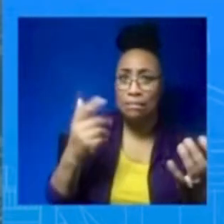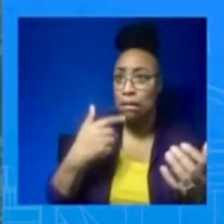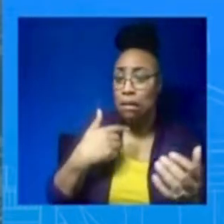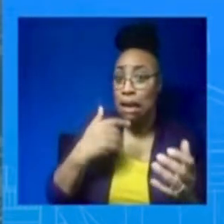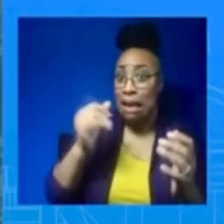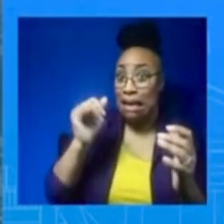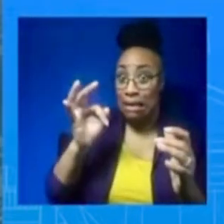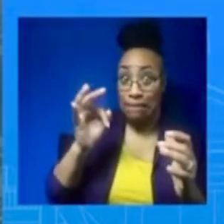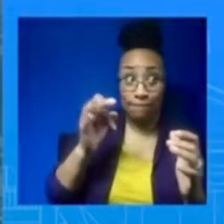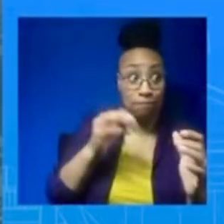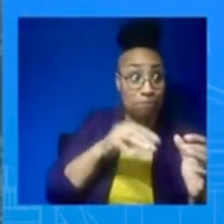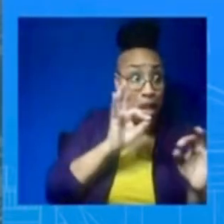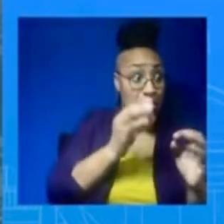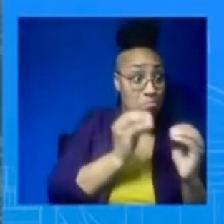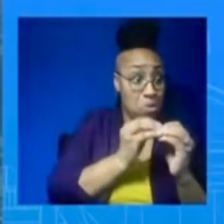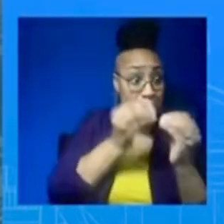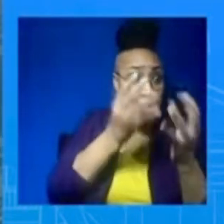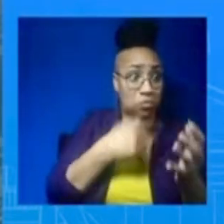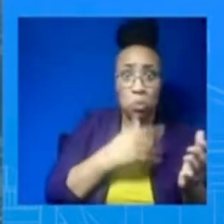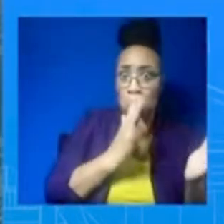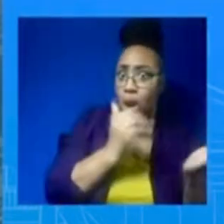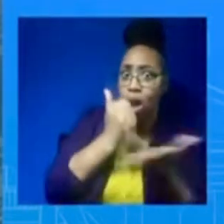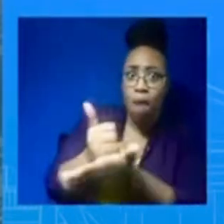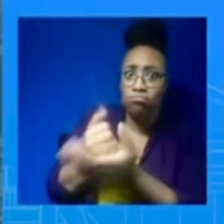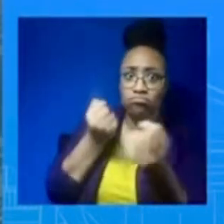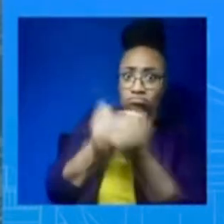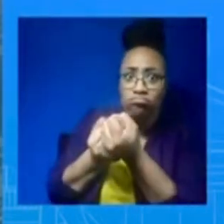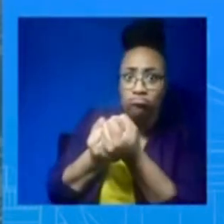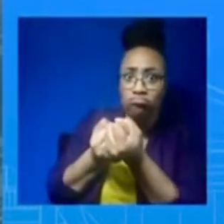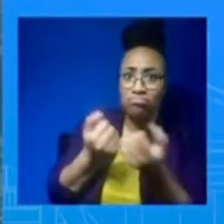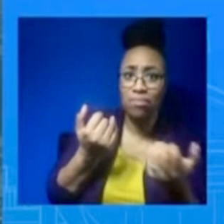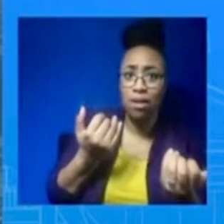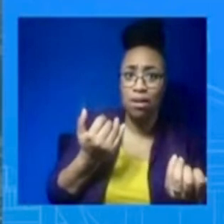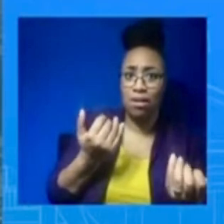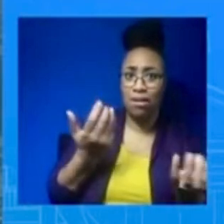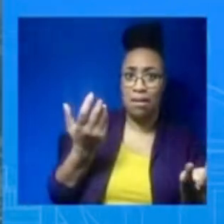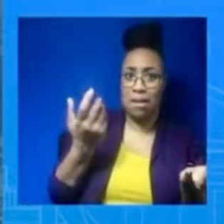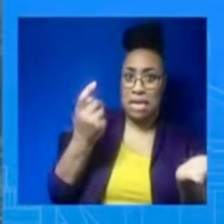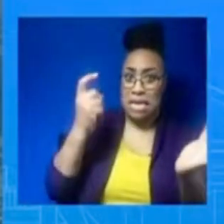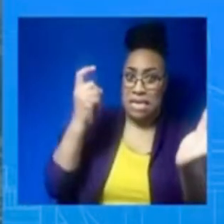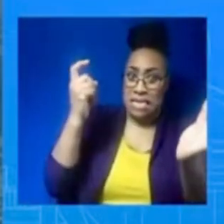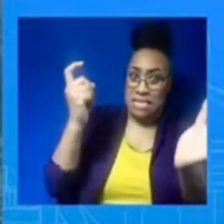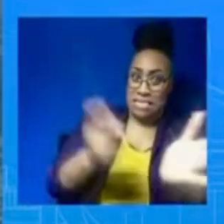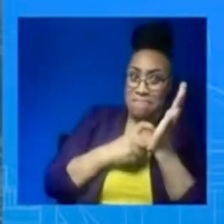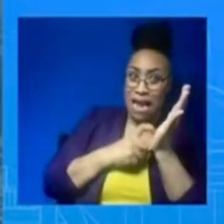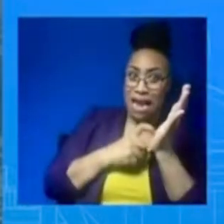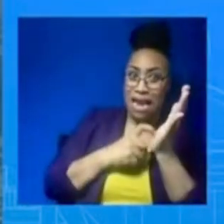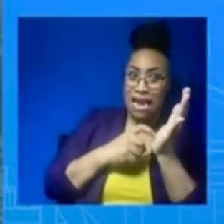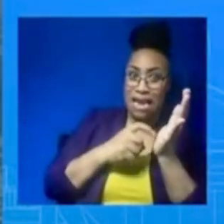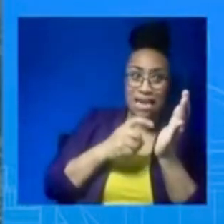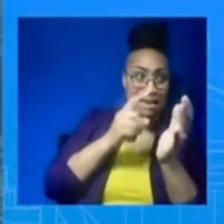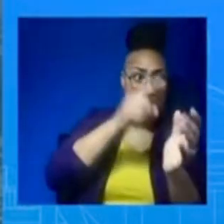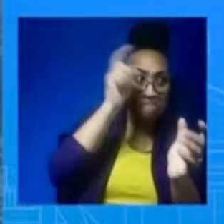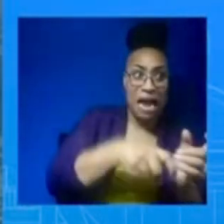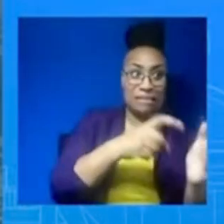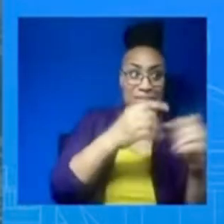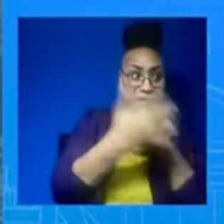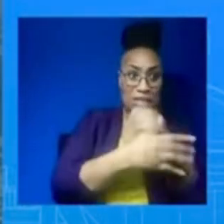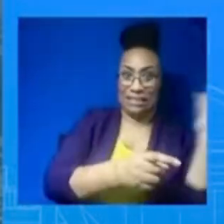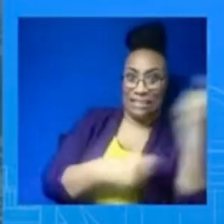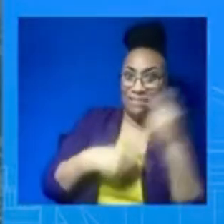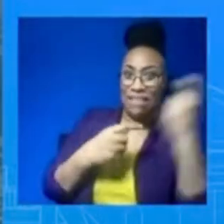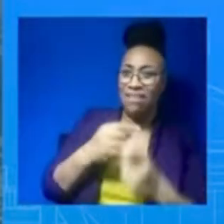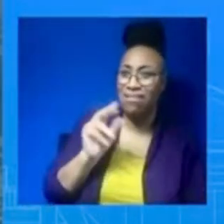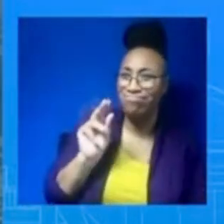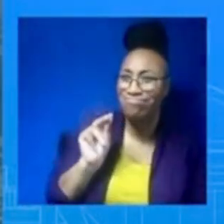or can't give or on what timeline. And if one of our allies and partners wants to provide fighter aircraft to President Zelensky, that's